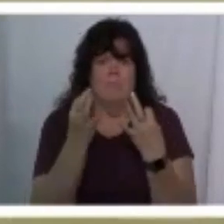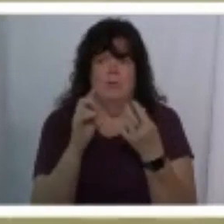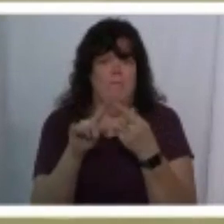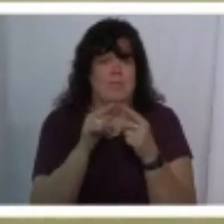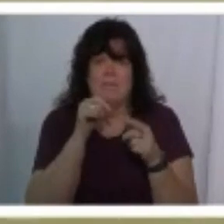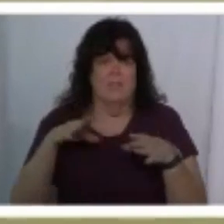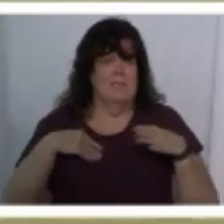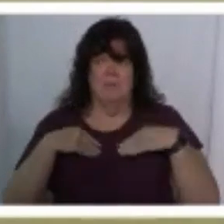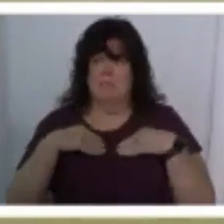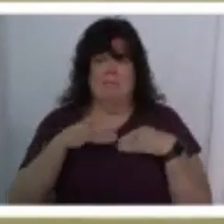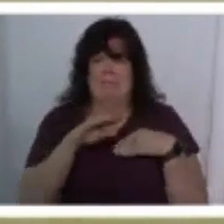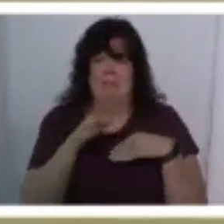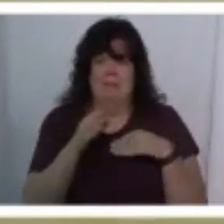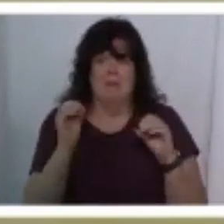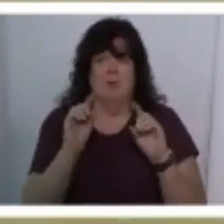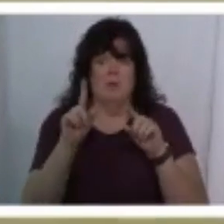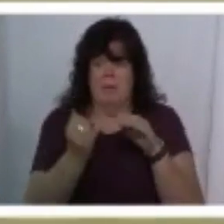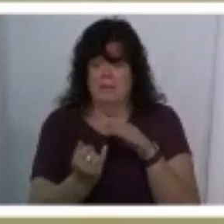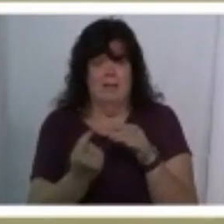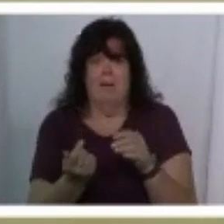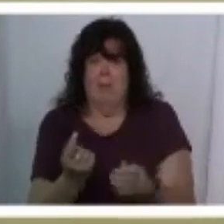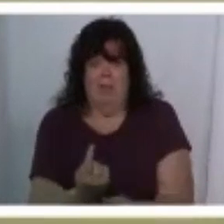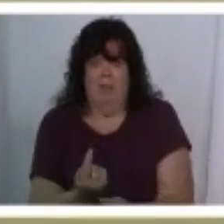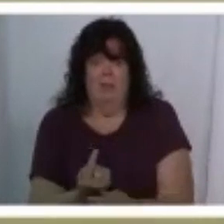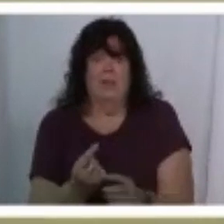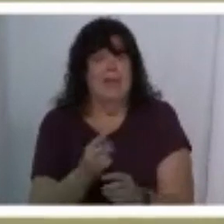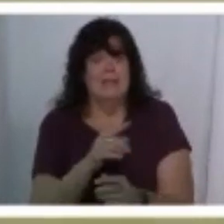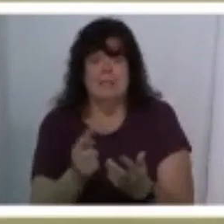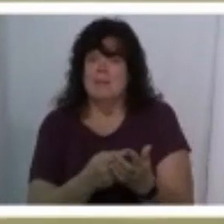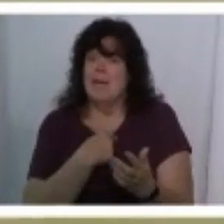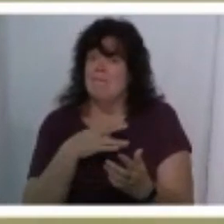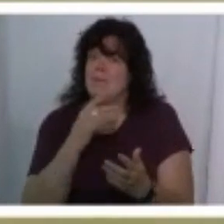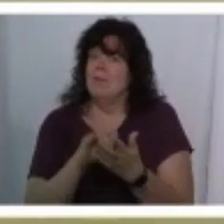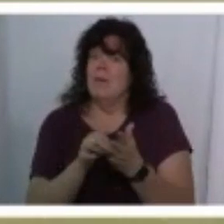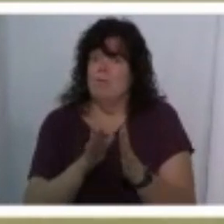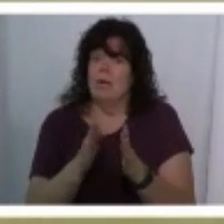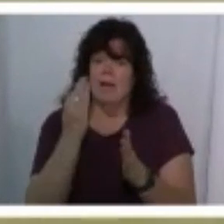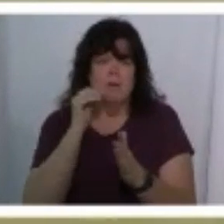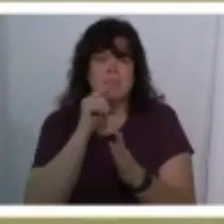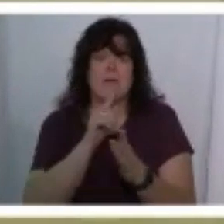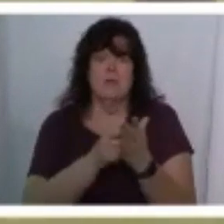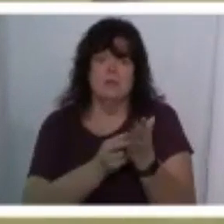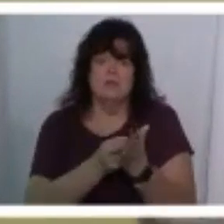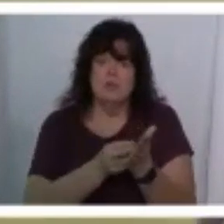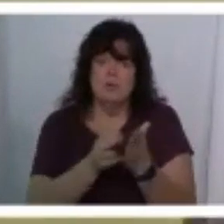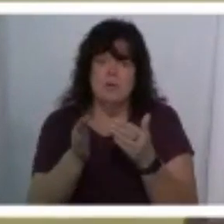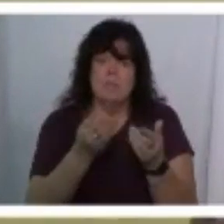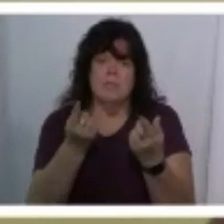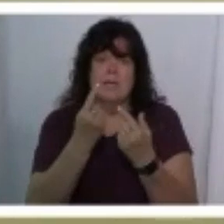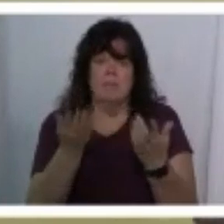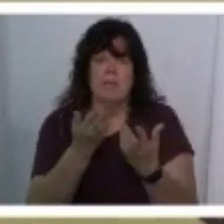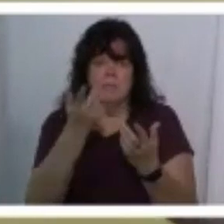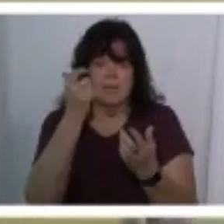friends or they just feel like they don't have anywhere to go and even though i feel that way and i know it's not true it was easy to come here because i don't have